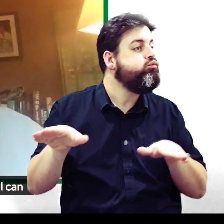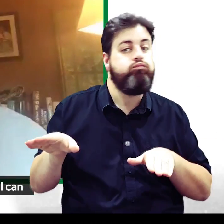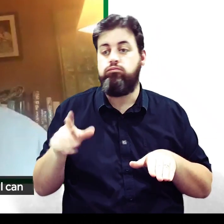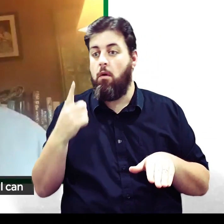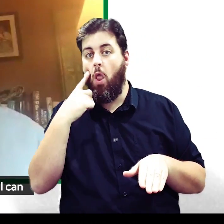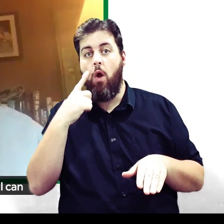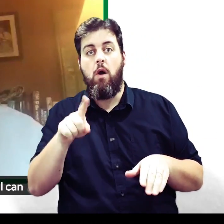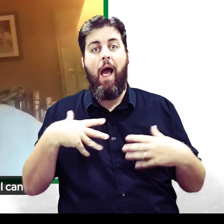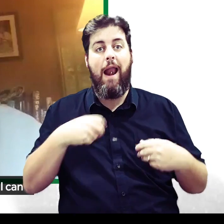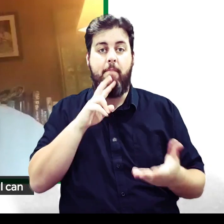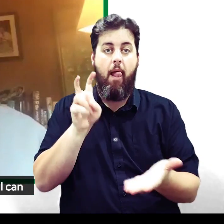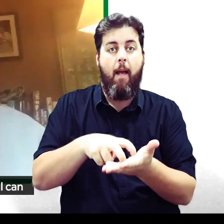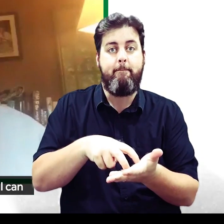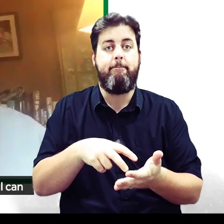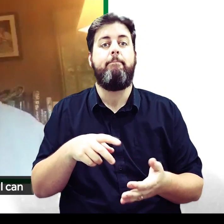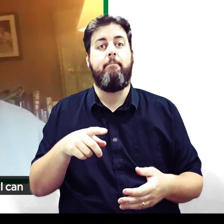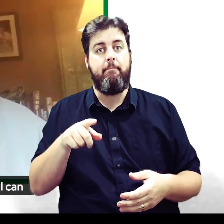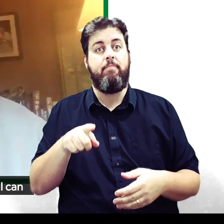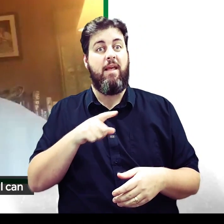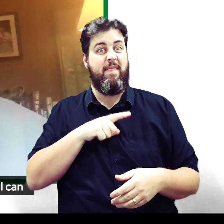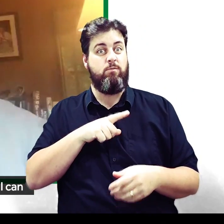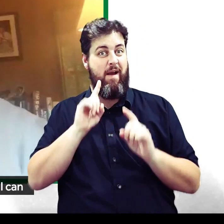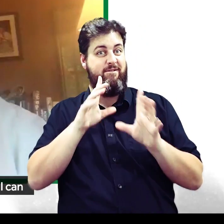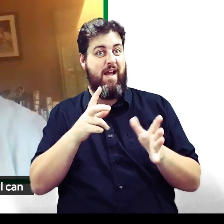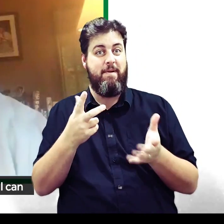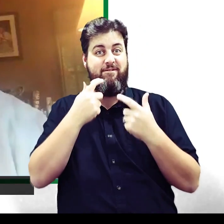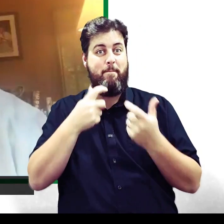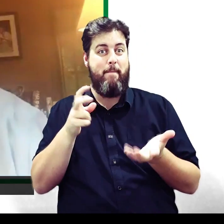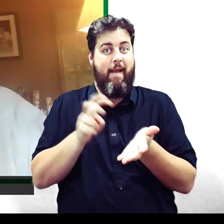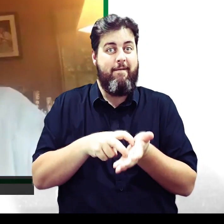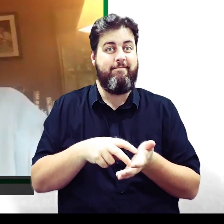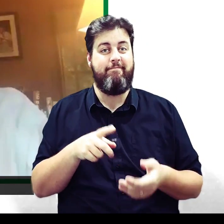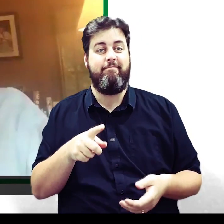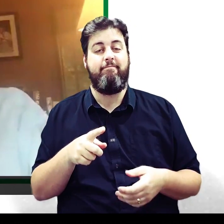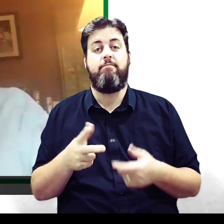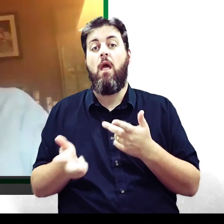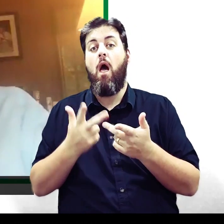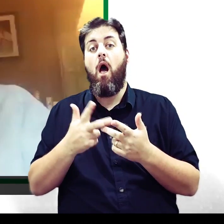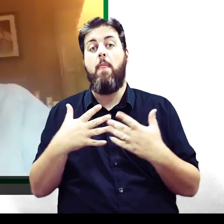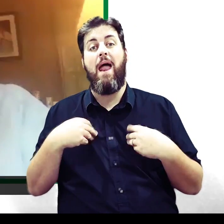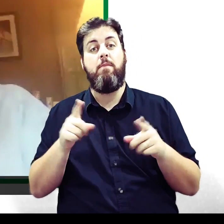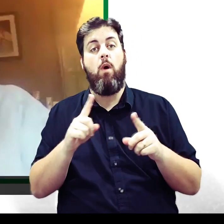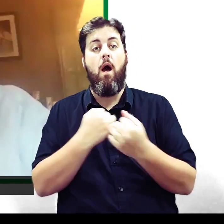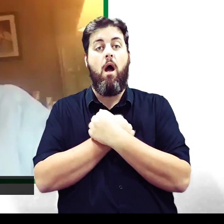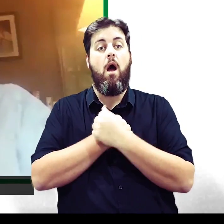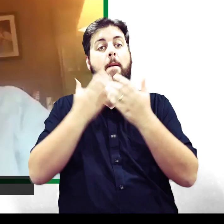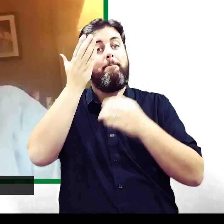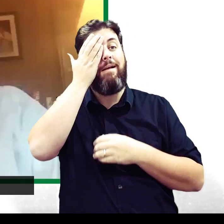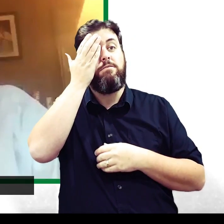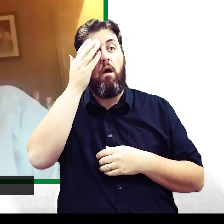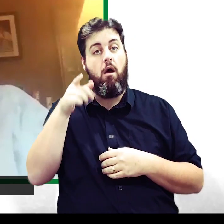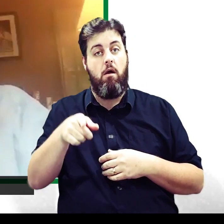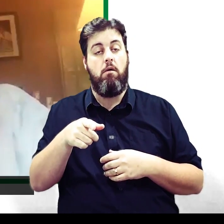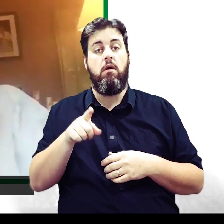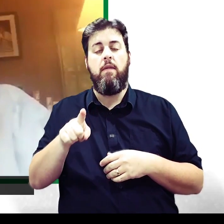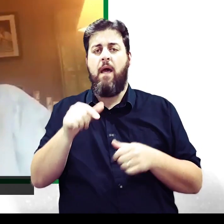the blood from. That's why it's the very famous bat. And the other animal I can think of is the panda. Some pandas only come out